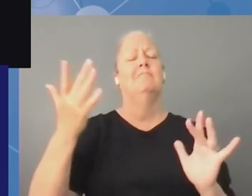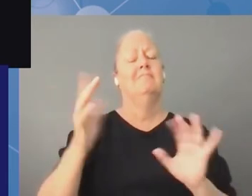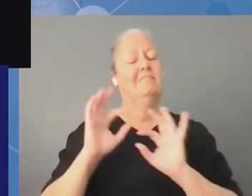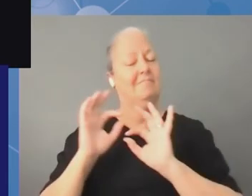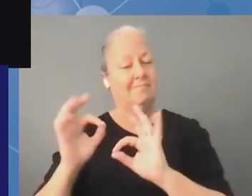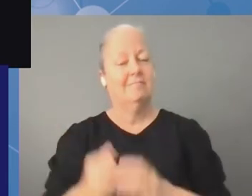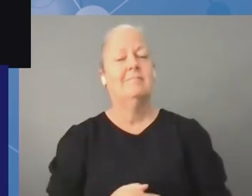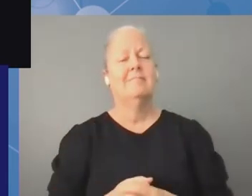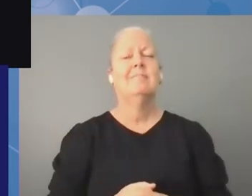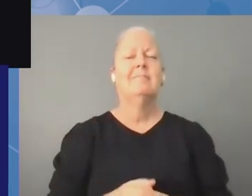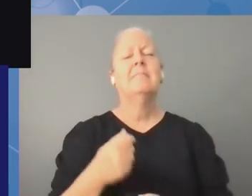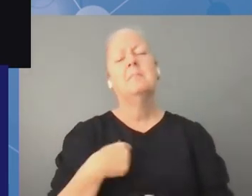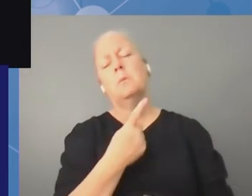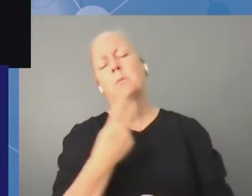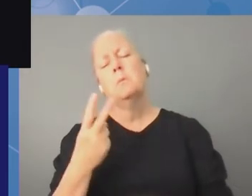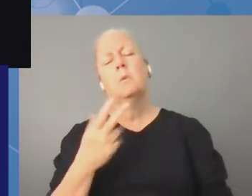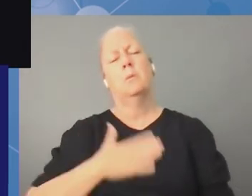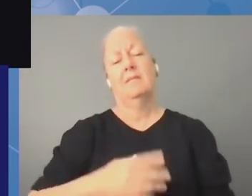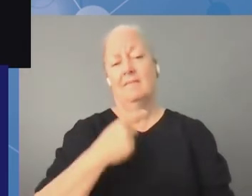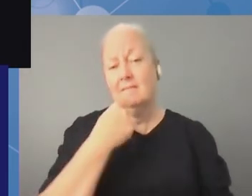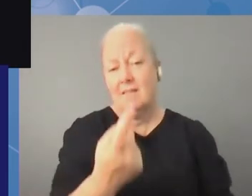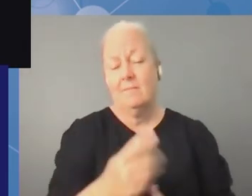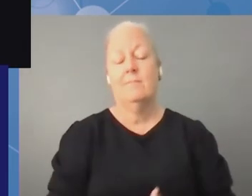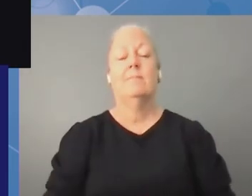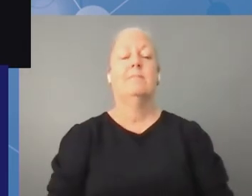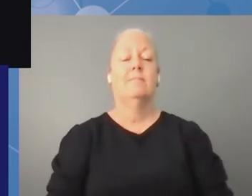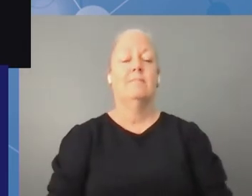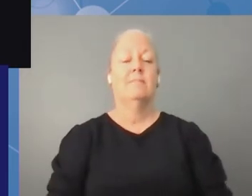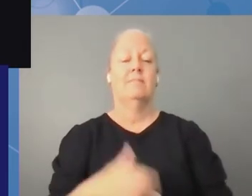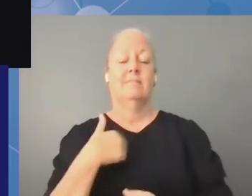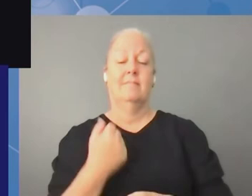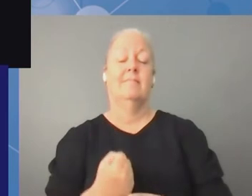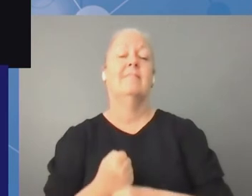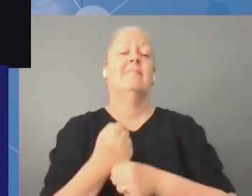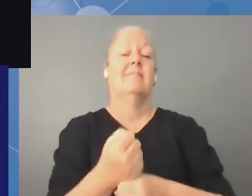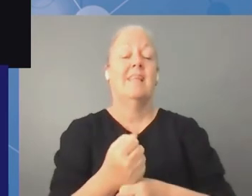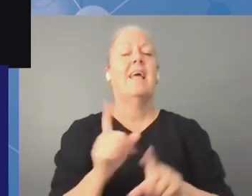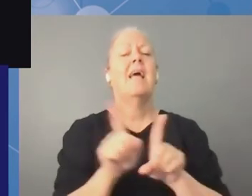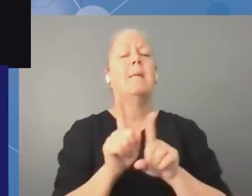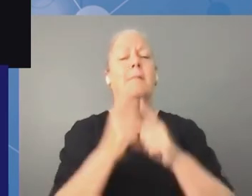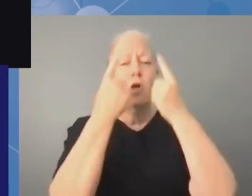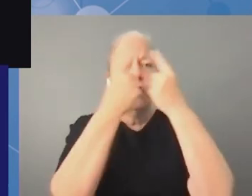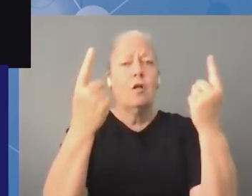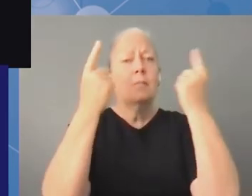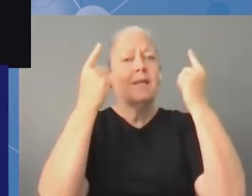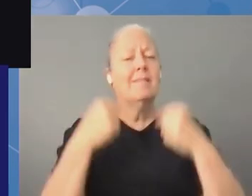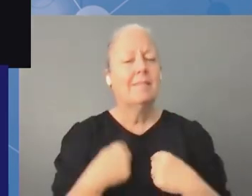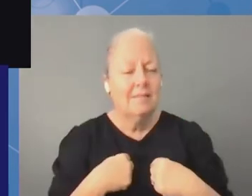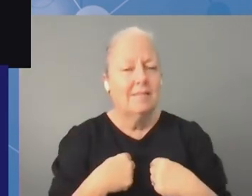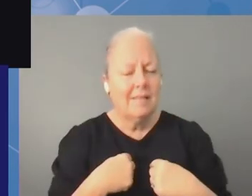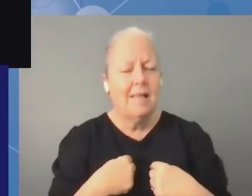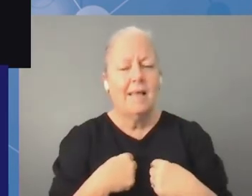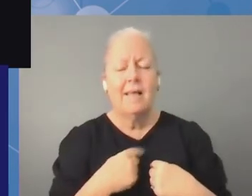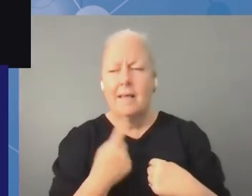i was so happy to see as i'm representing the academy i was so happy to see so many young people involved